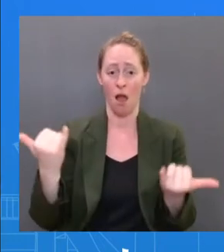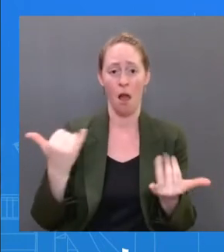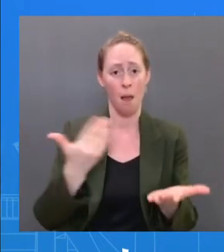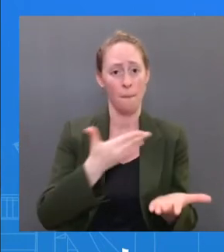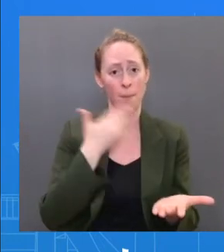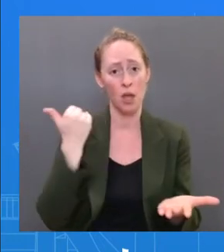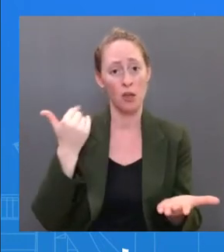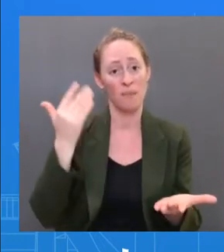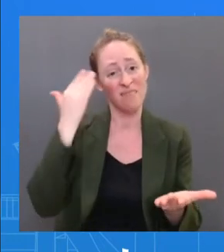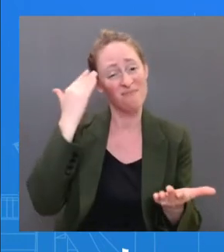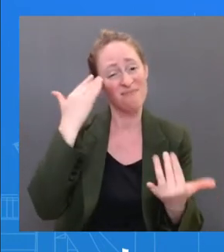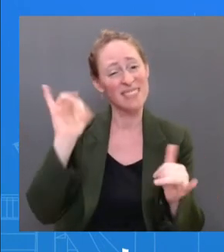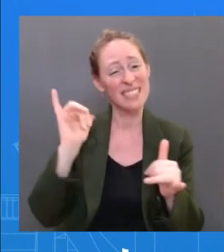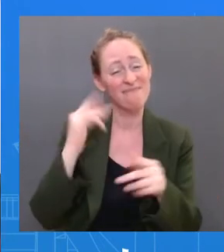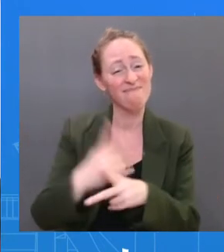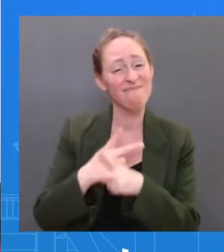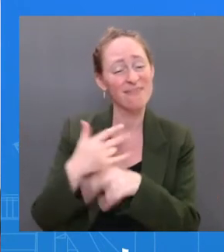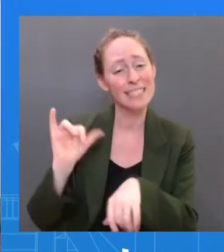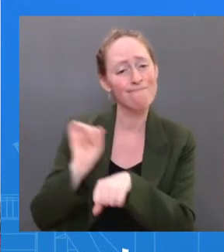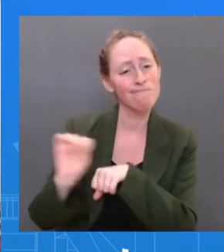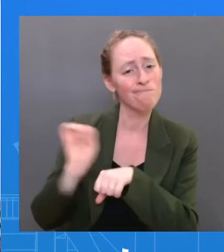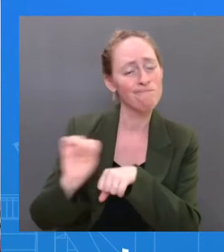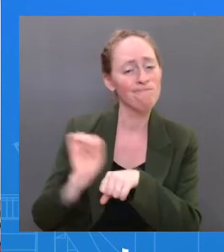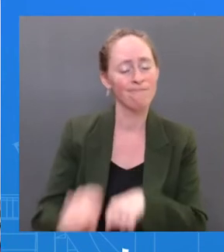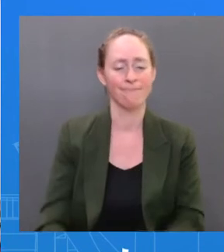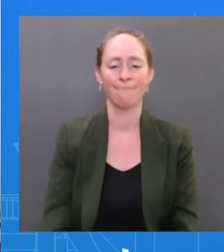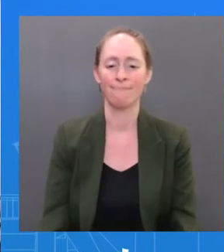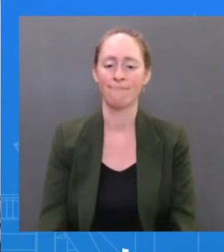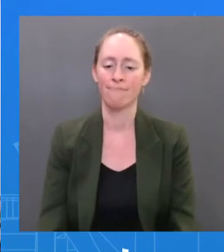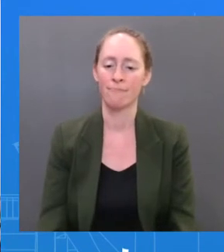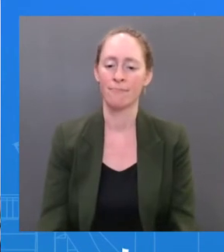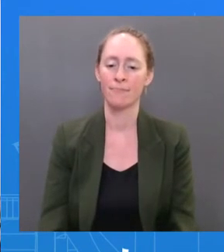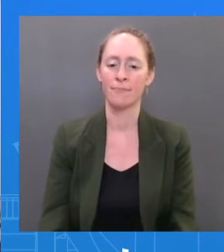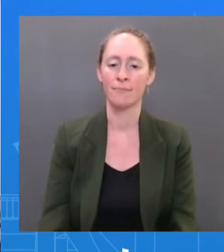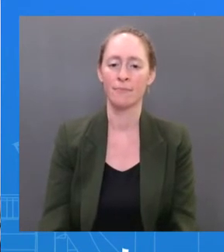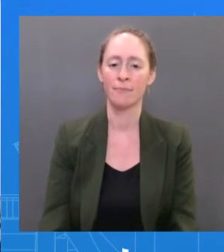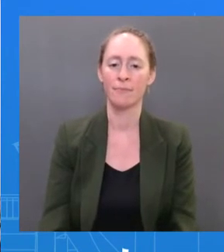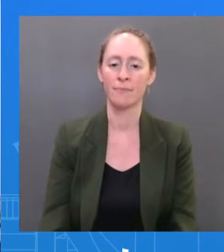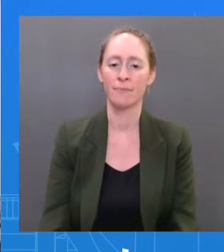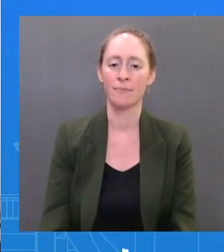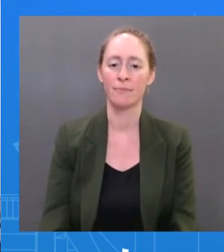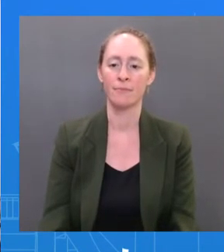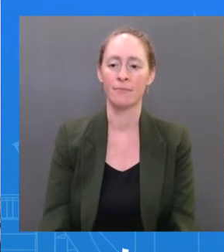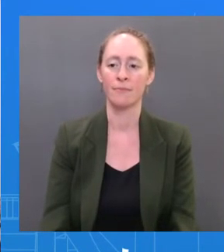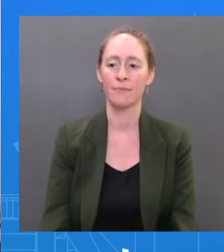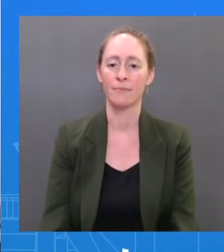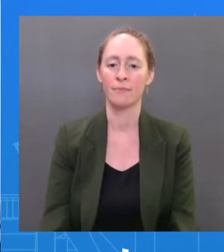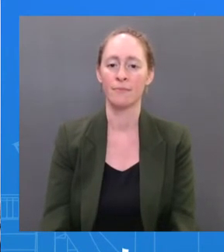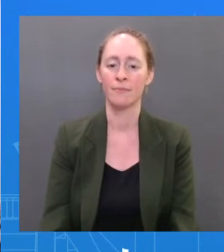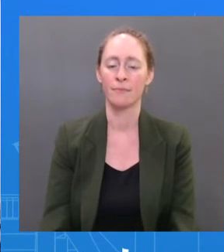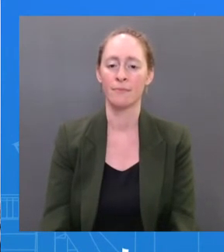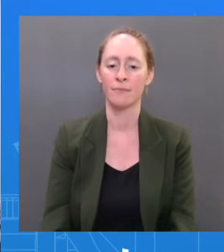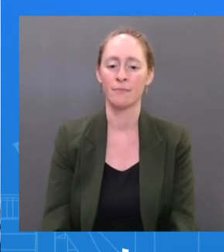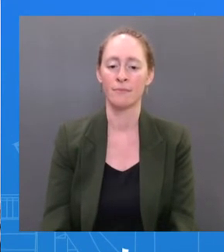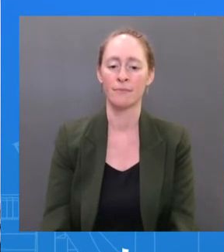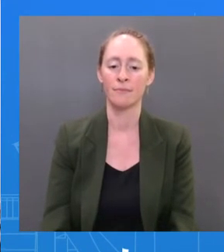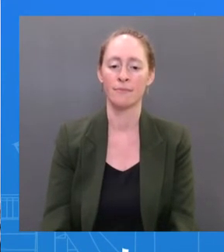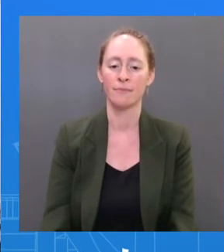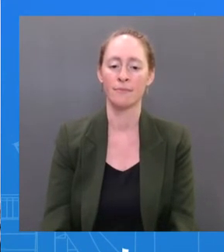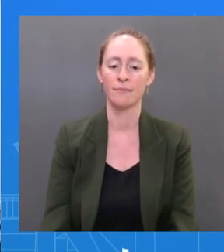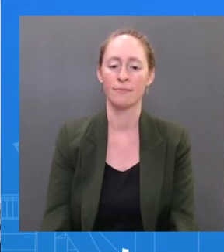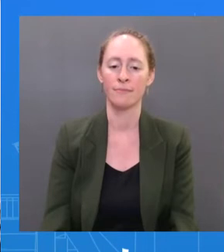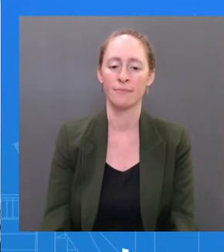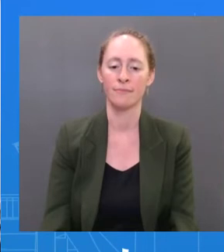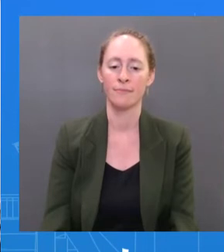move on. Thank you. have two follow-ups, one for Dr. John and one also for you, Karine. The through-line of this briefing has been that things are different